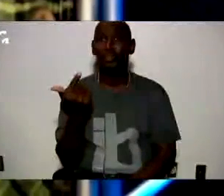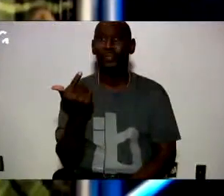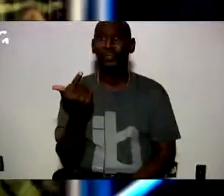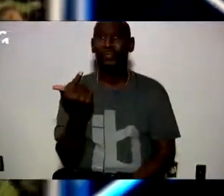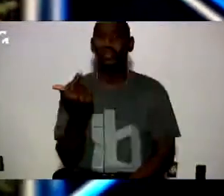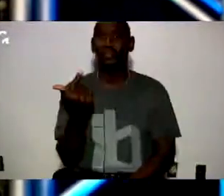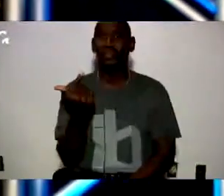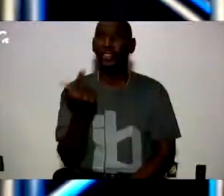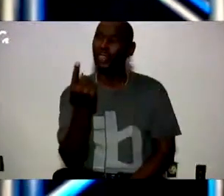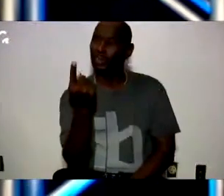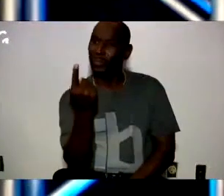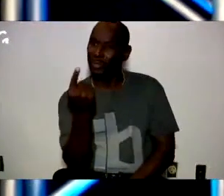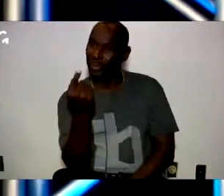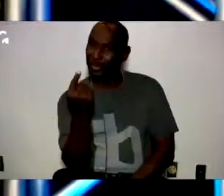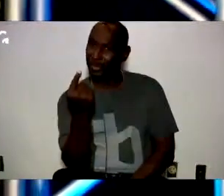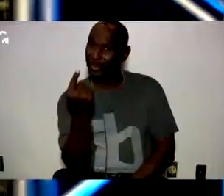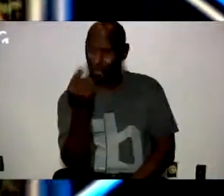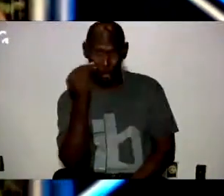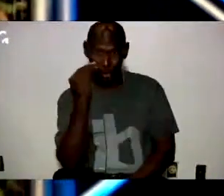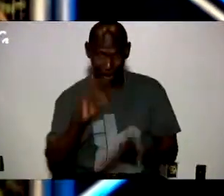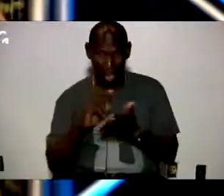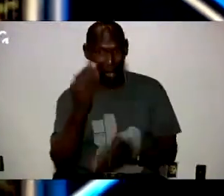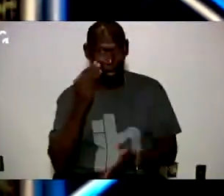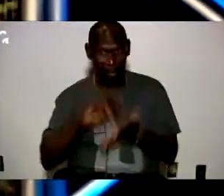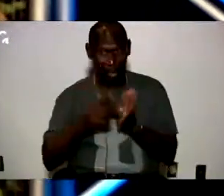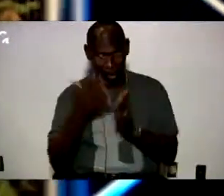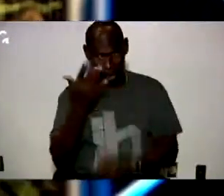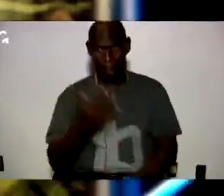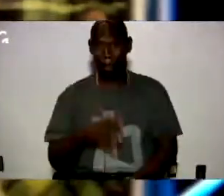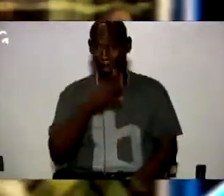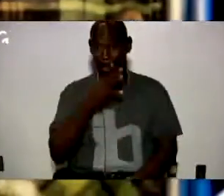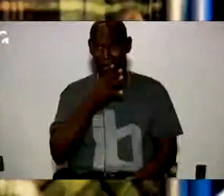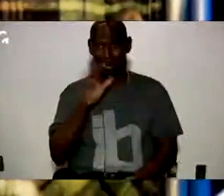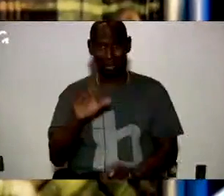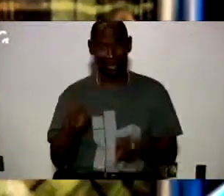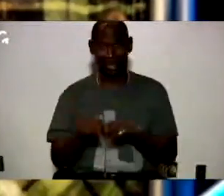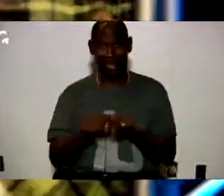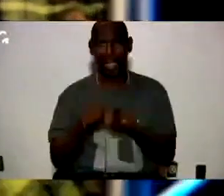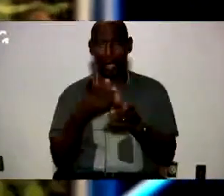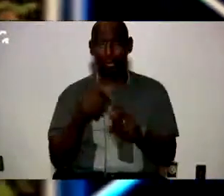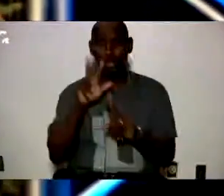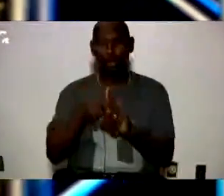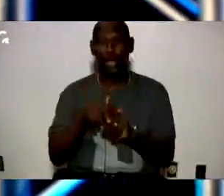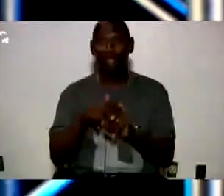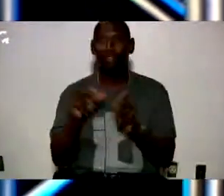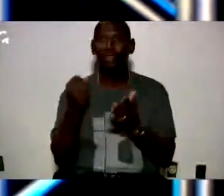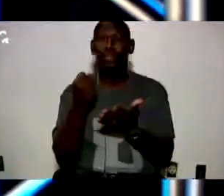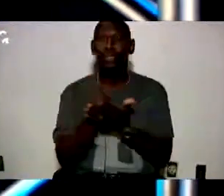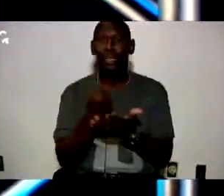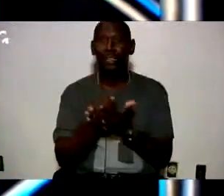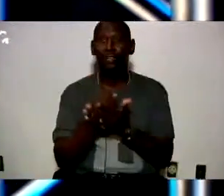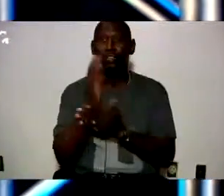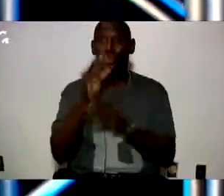and she did like this I knew what that meant because my mama said so I came in and she said look I want you to apply for a scholarship for future teachers